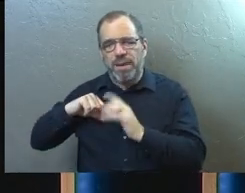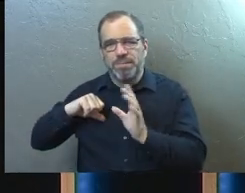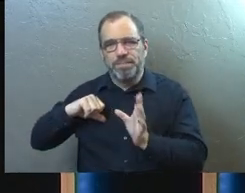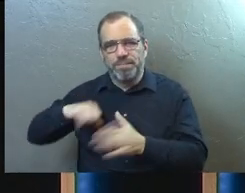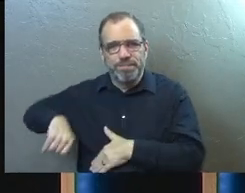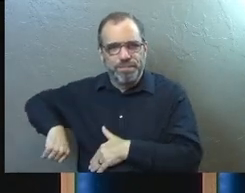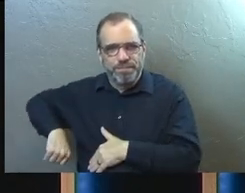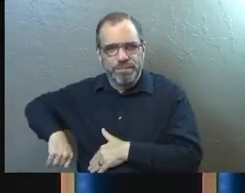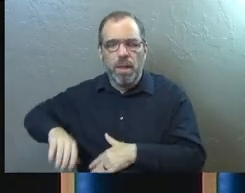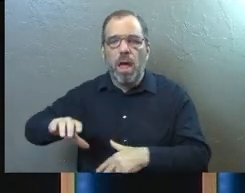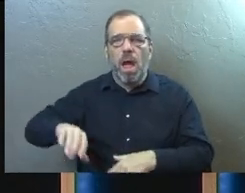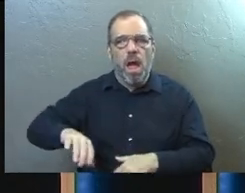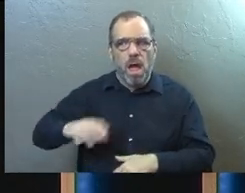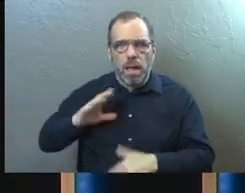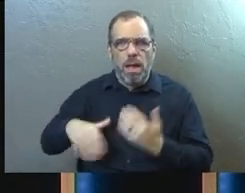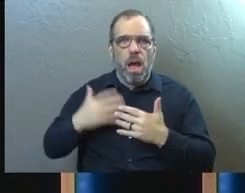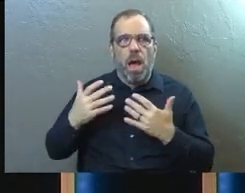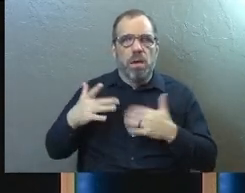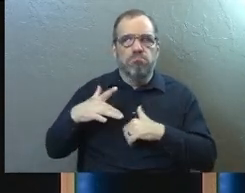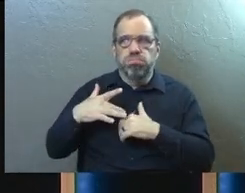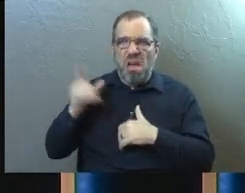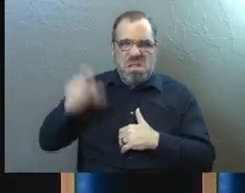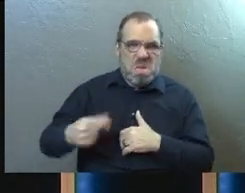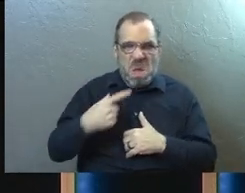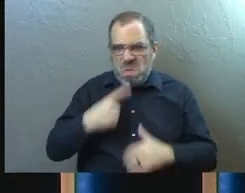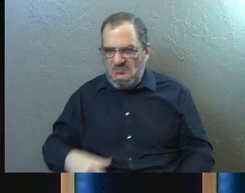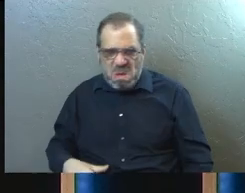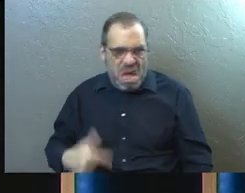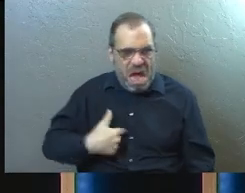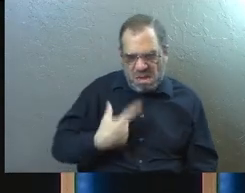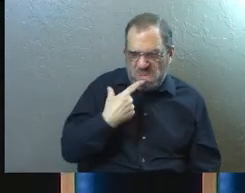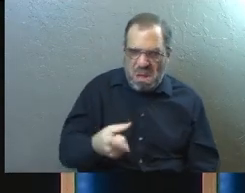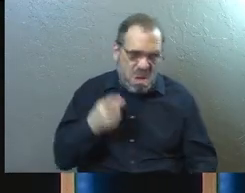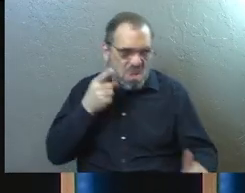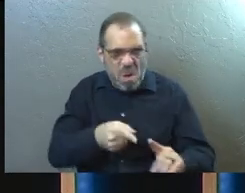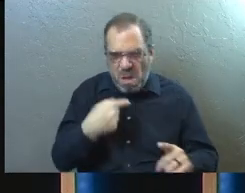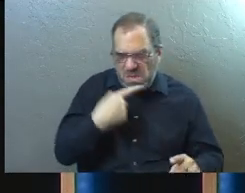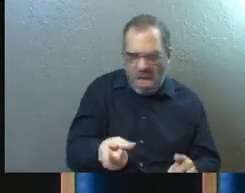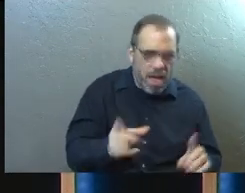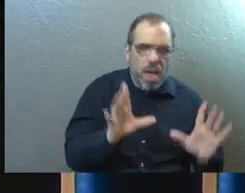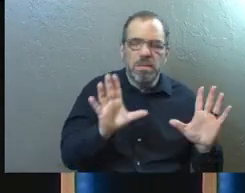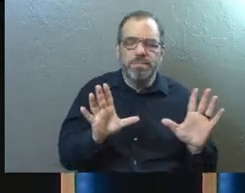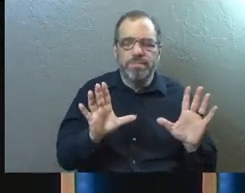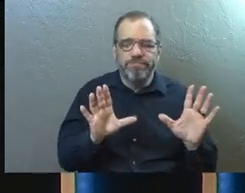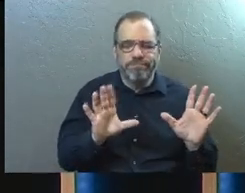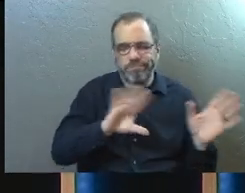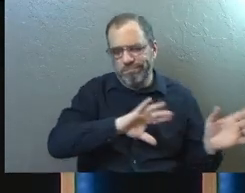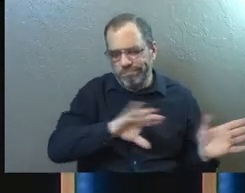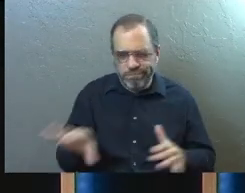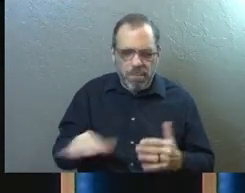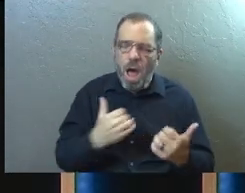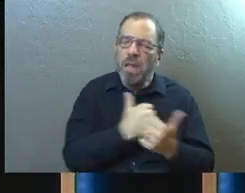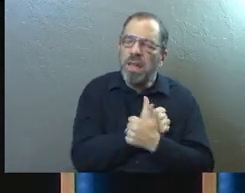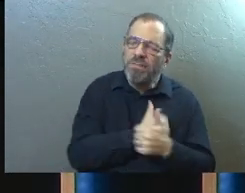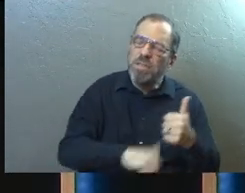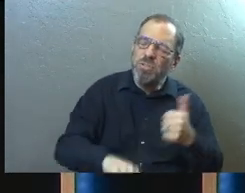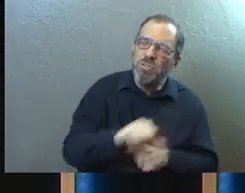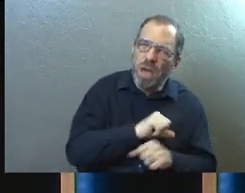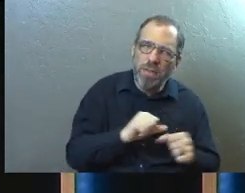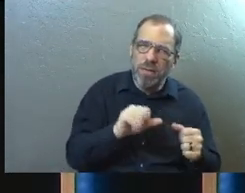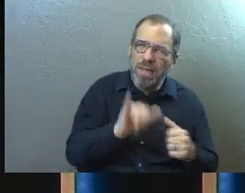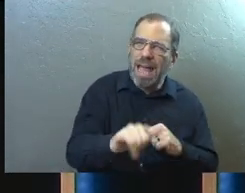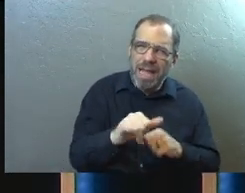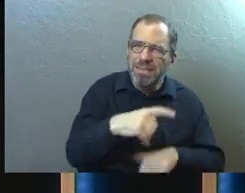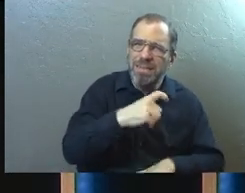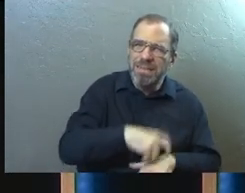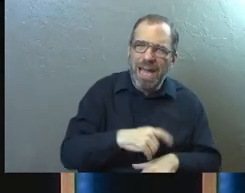bit. Letting go of sometimes I think the need to always like make my point about something, but instead just choose to love each other in the